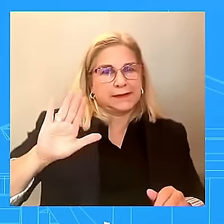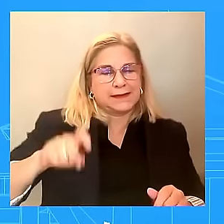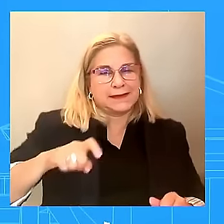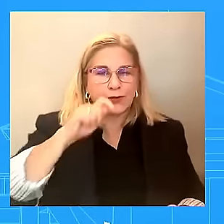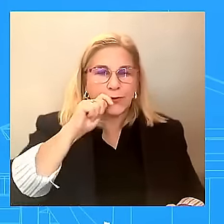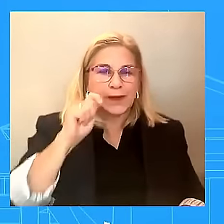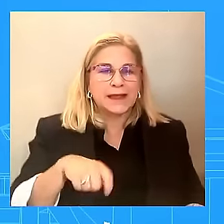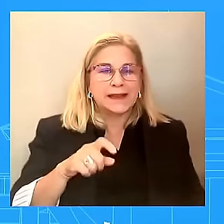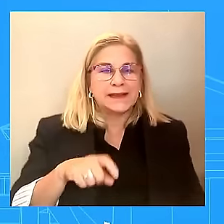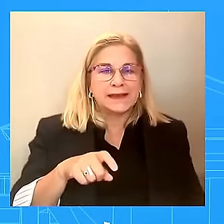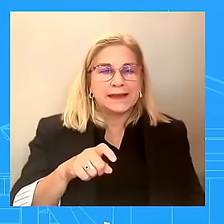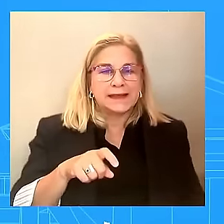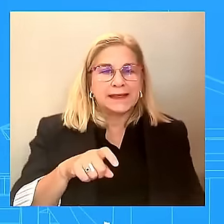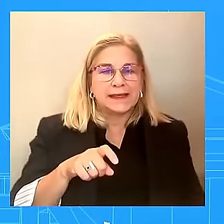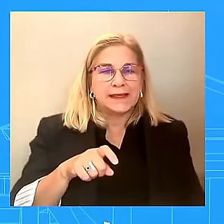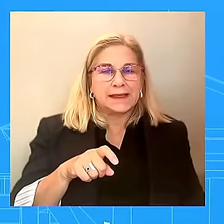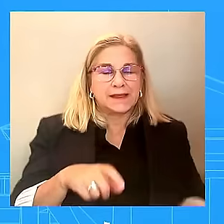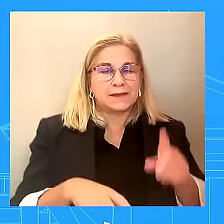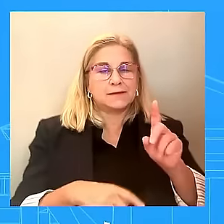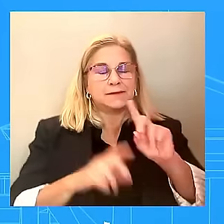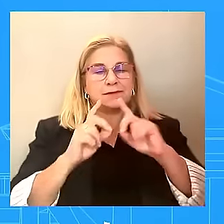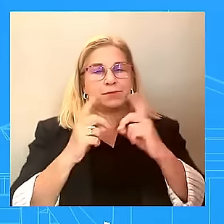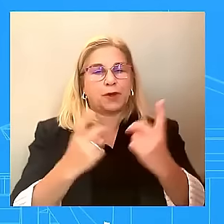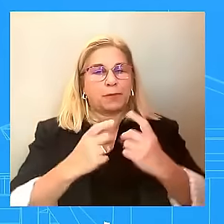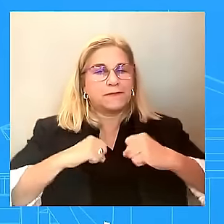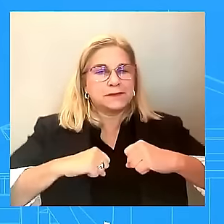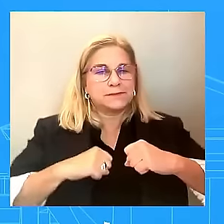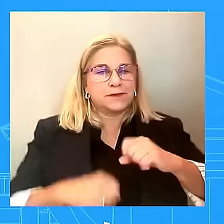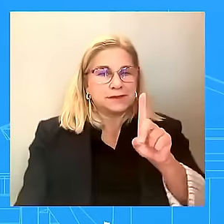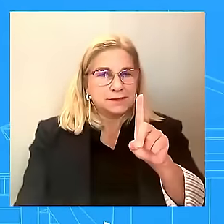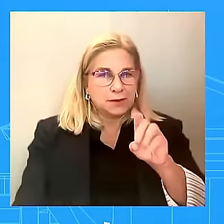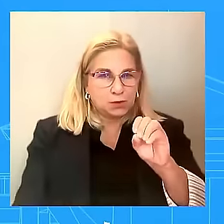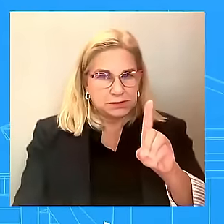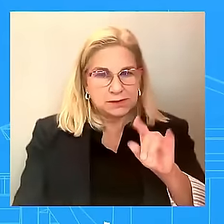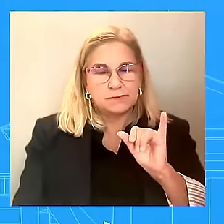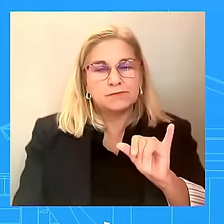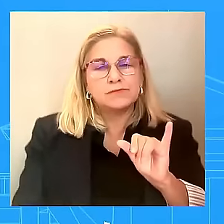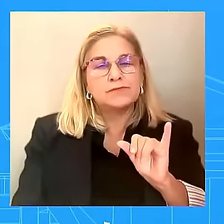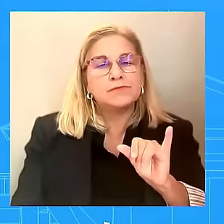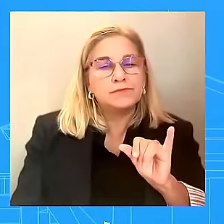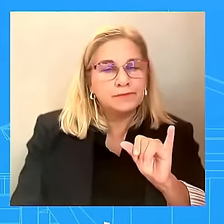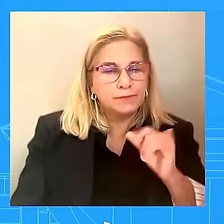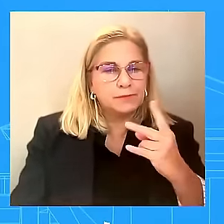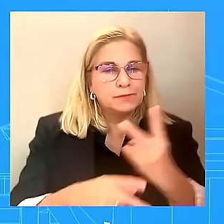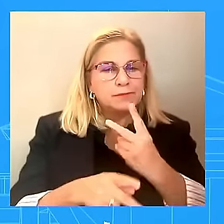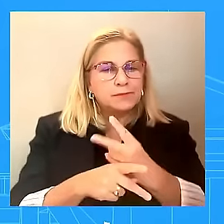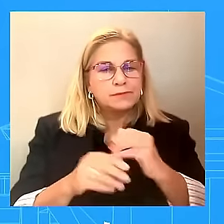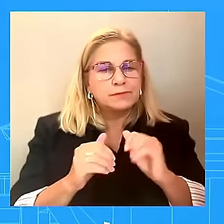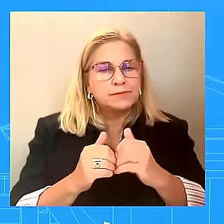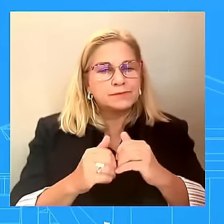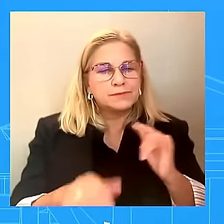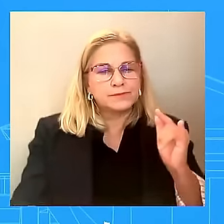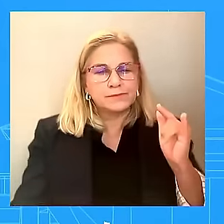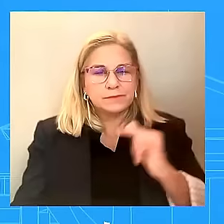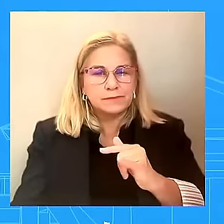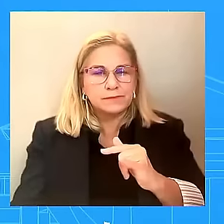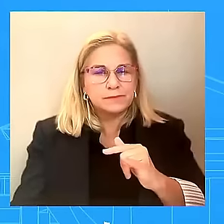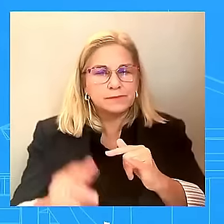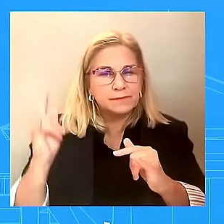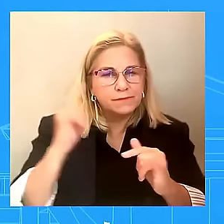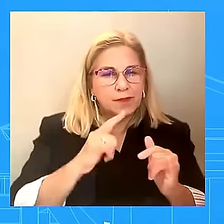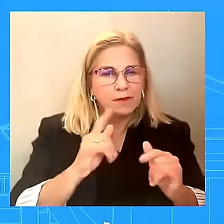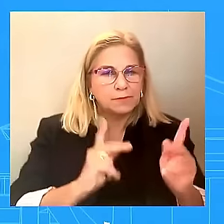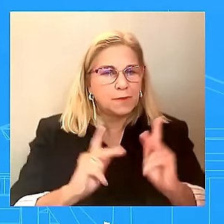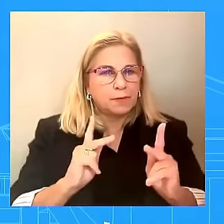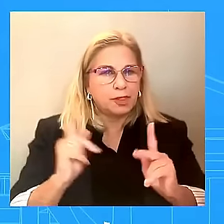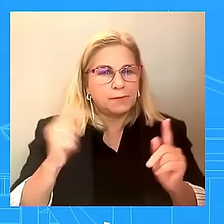figure out how to provide transportation for foreign leaders traveling on U.S. soil, which is common, which happens when they come to the